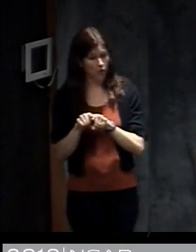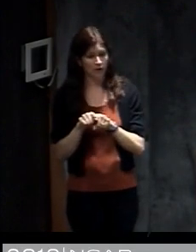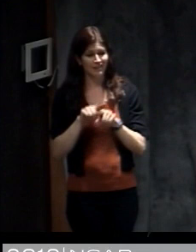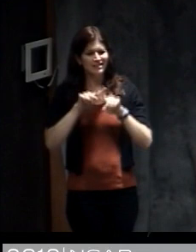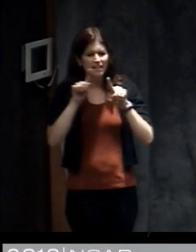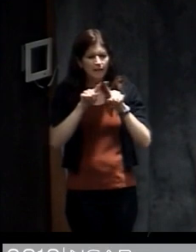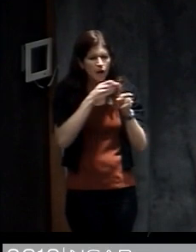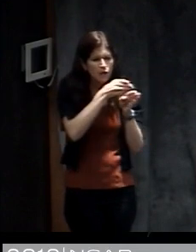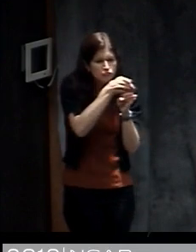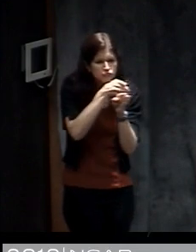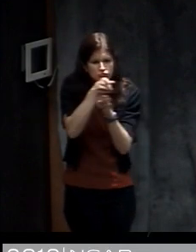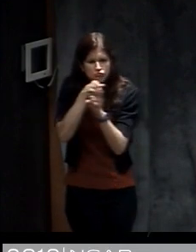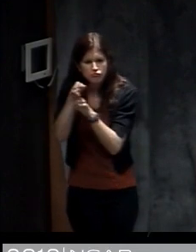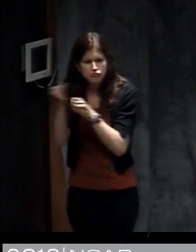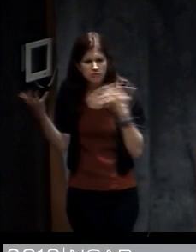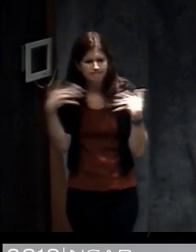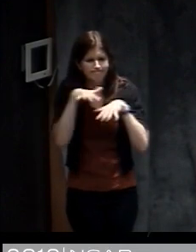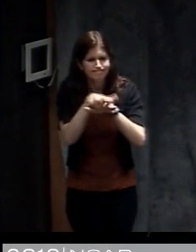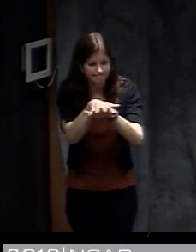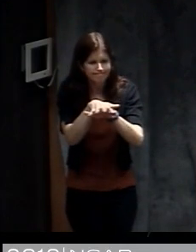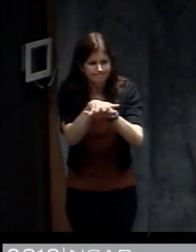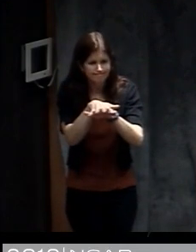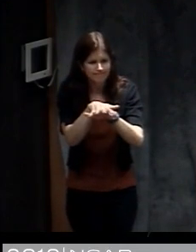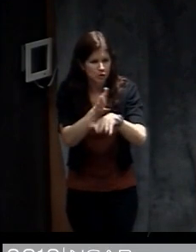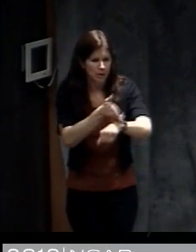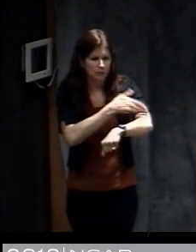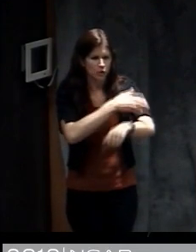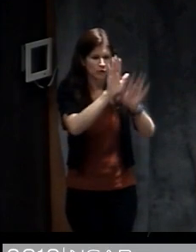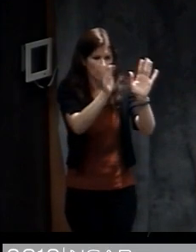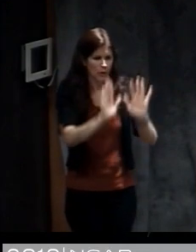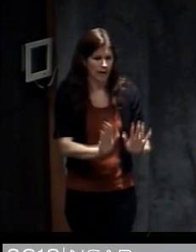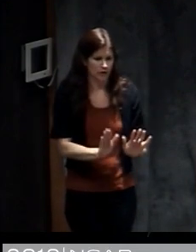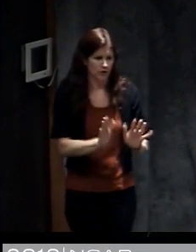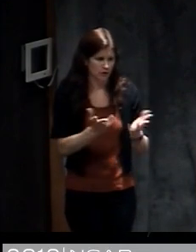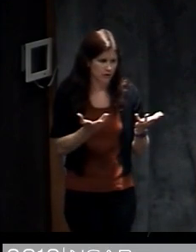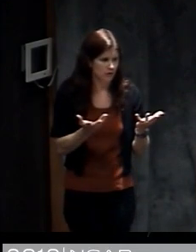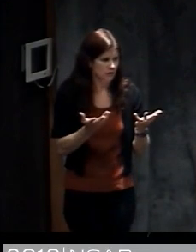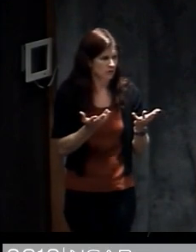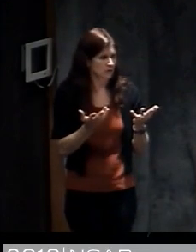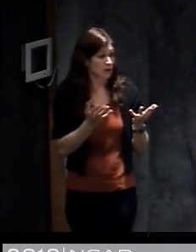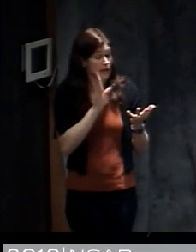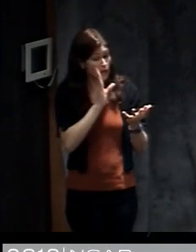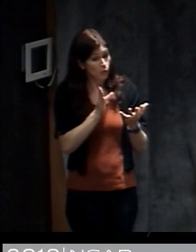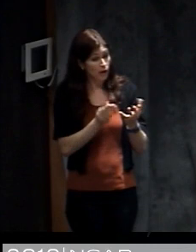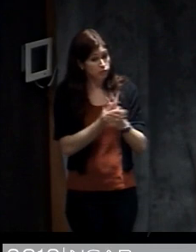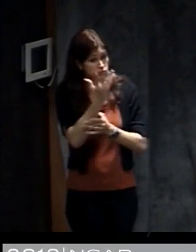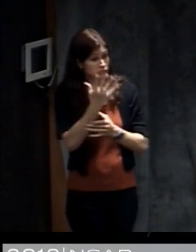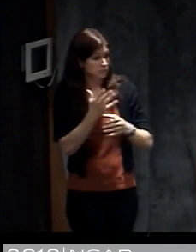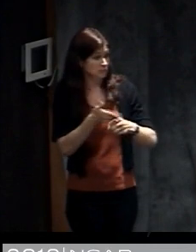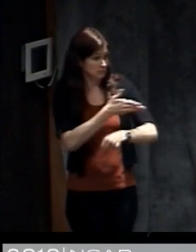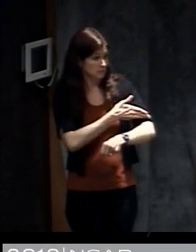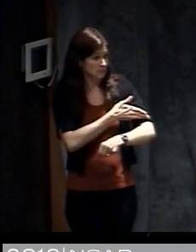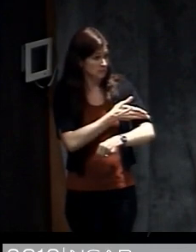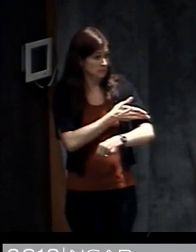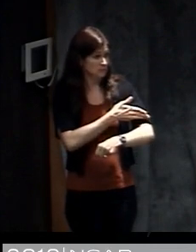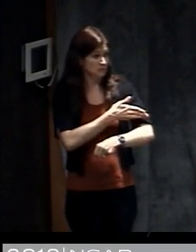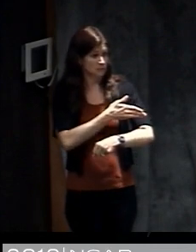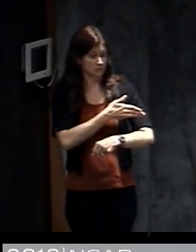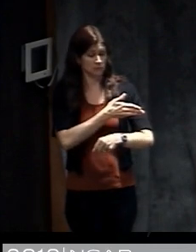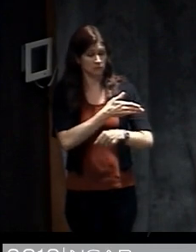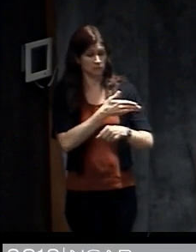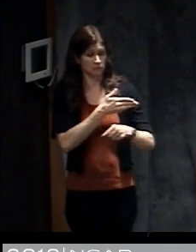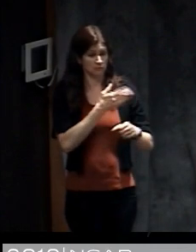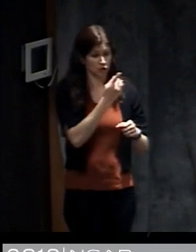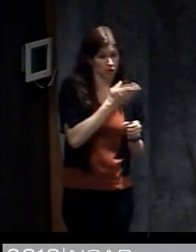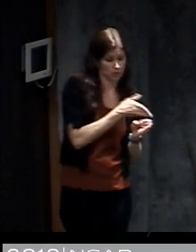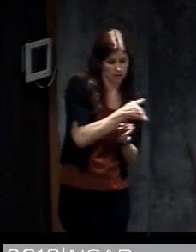research that have improved weather risk communication. And this is a growing area in the field right now, and I think this will continue to improve as well, and bringing these two together to